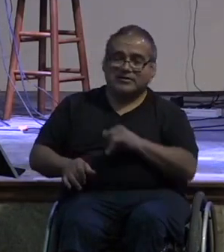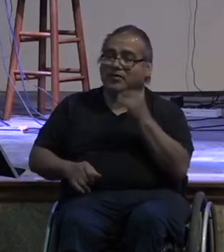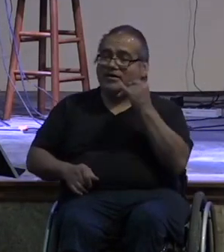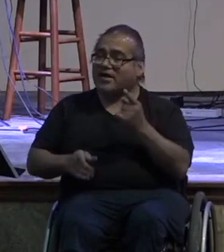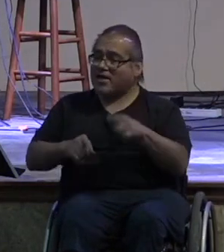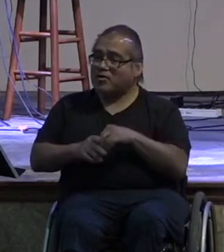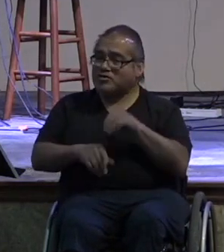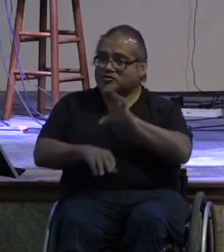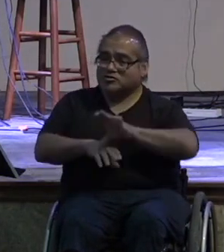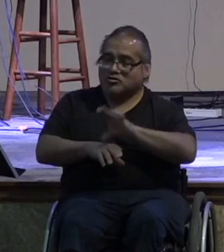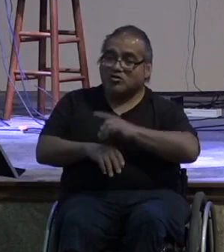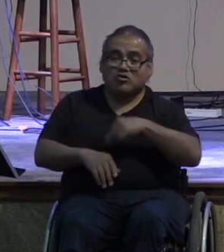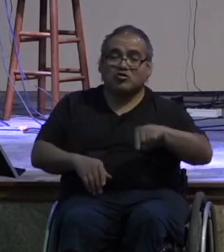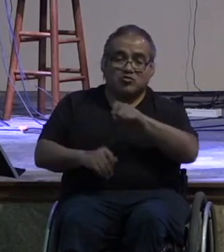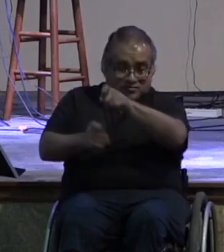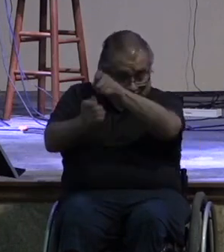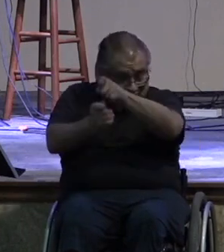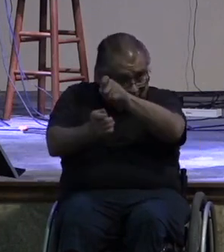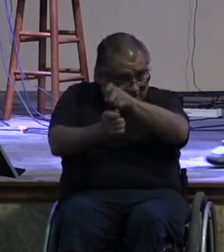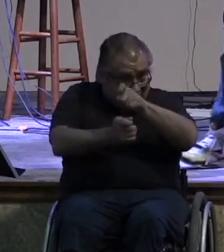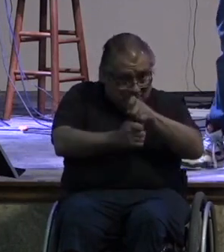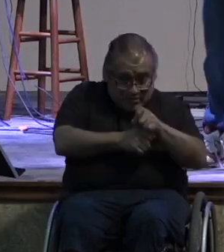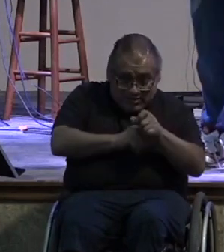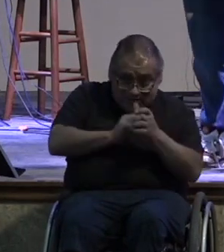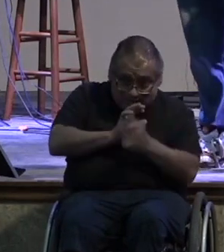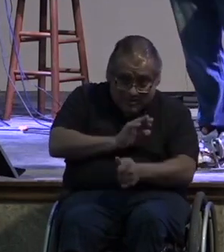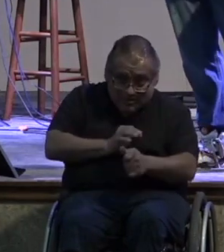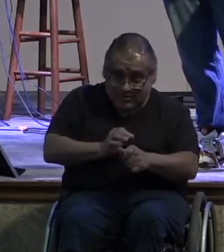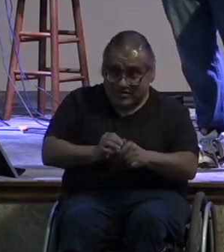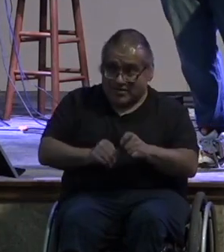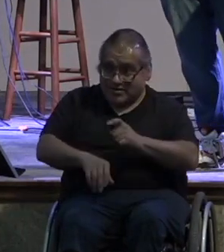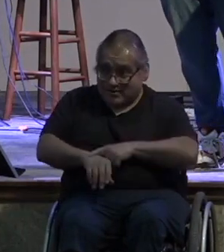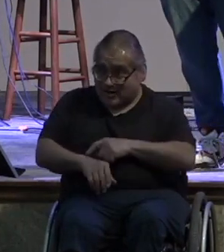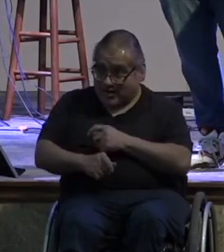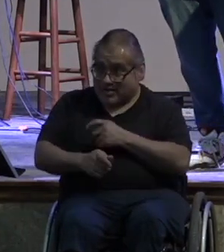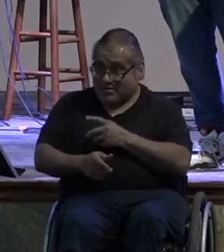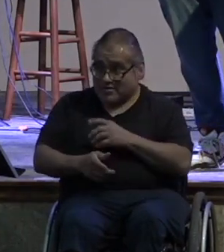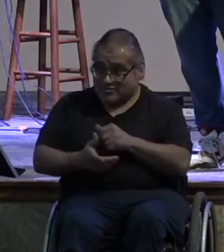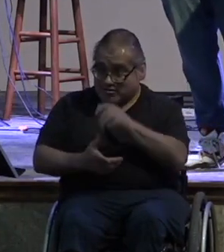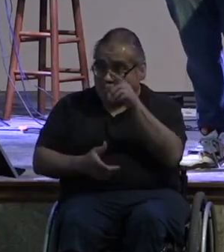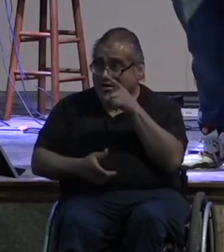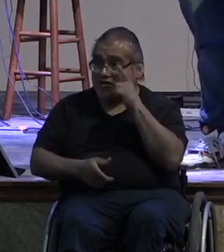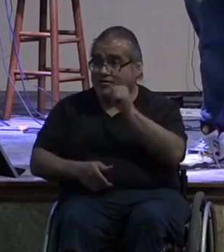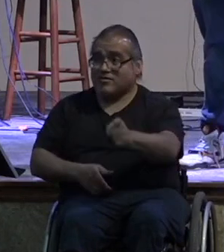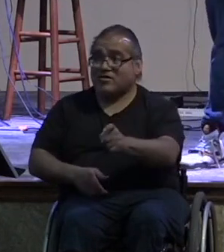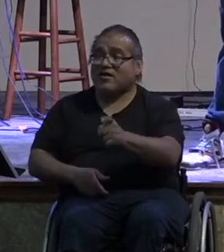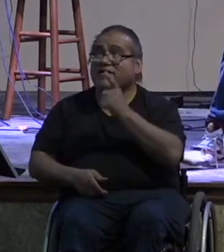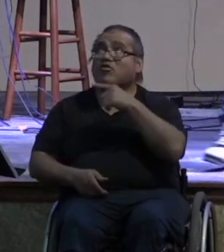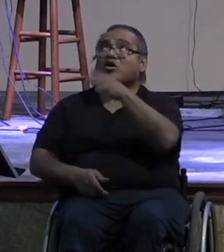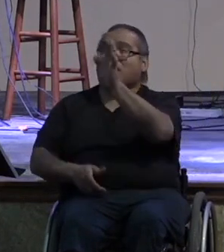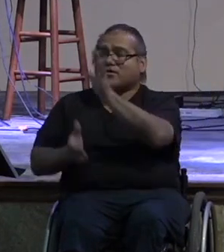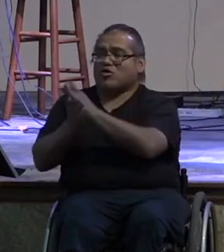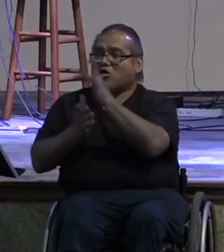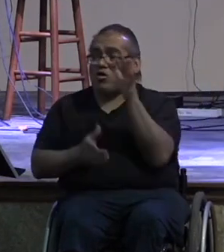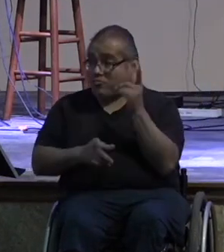you are uniquely gifted with unique skills gifts and talents for god's glory right